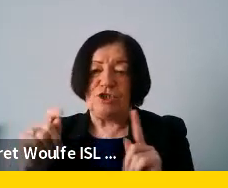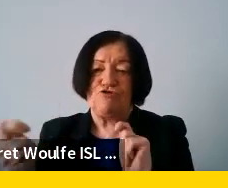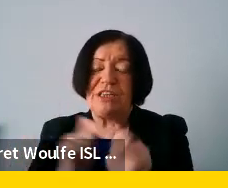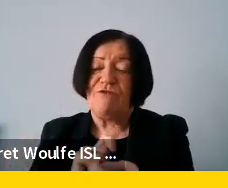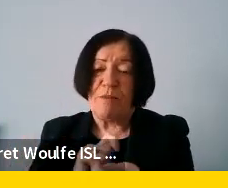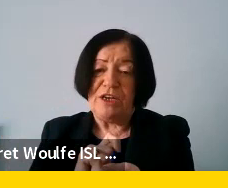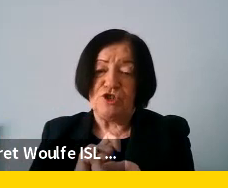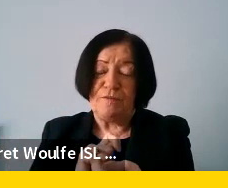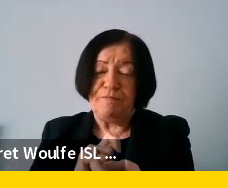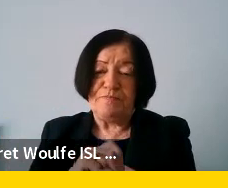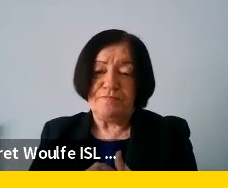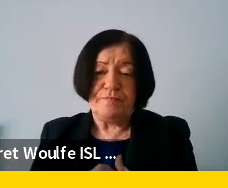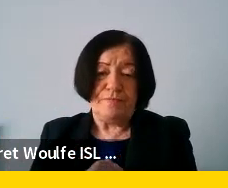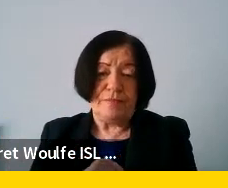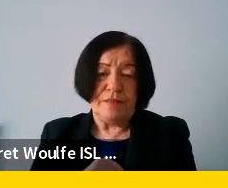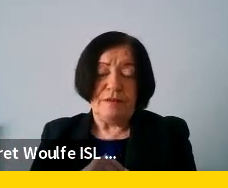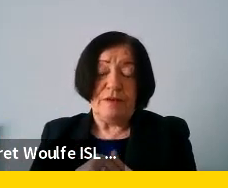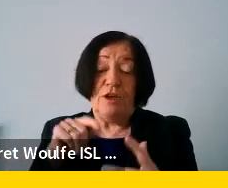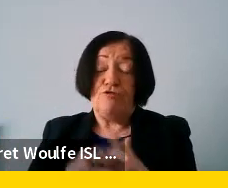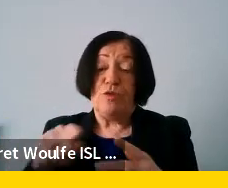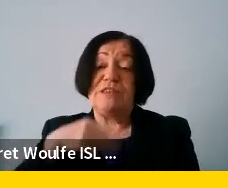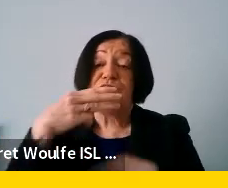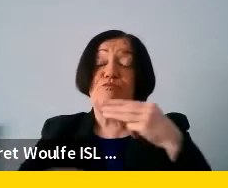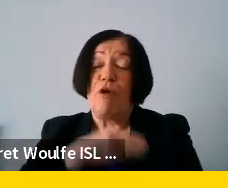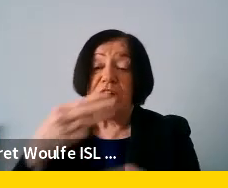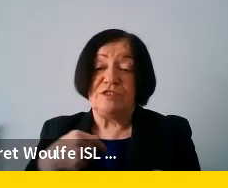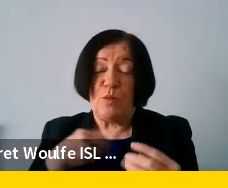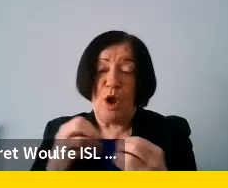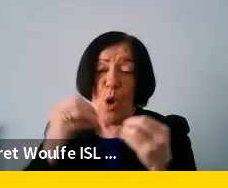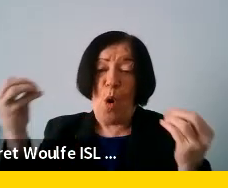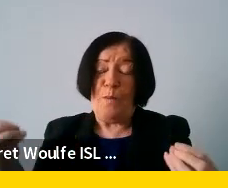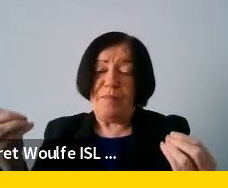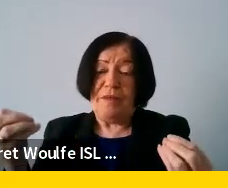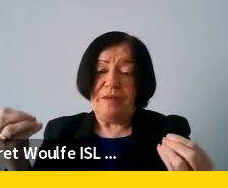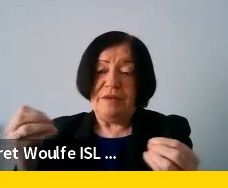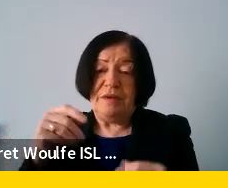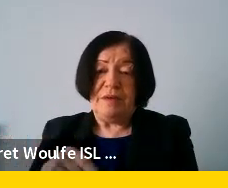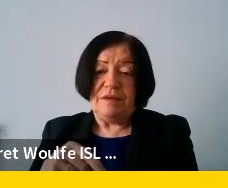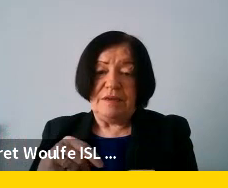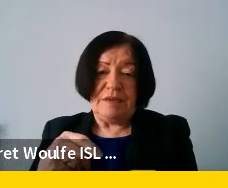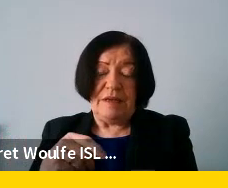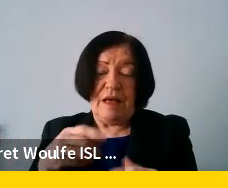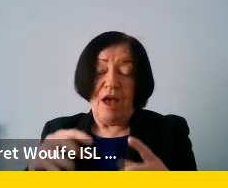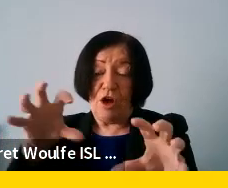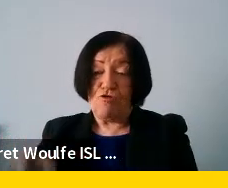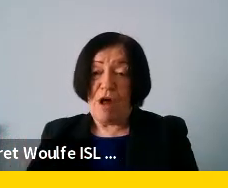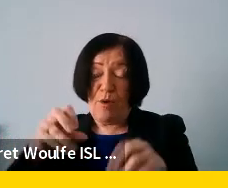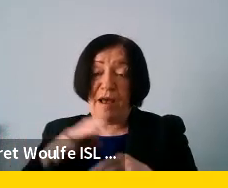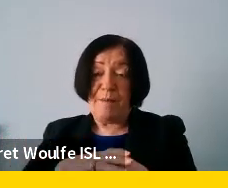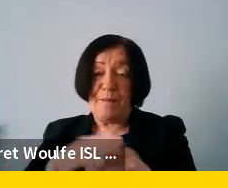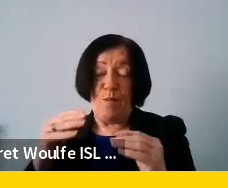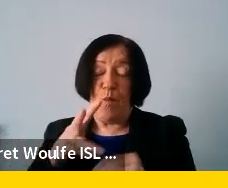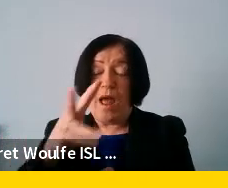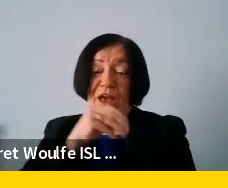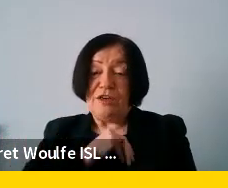so through this process we opened um basically a crowdsourcing platform in order to